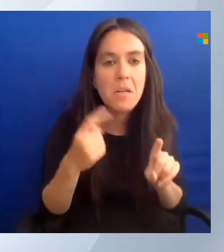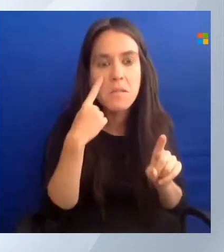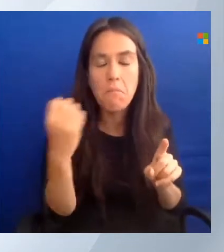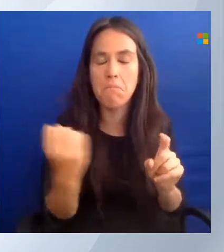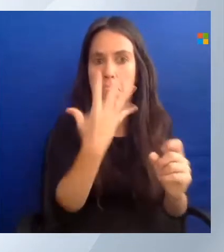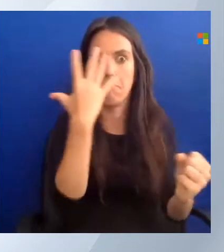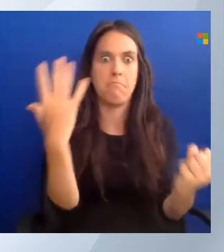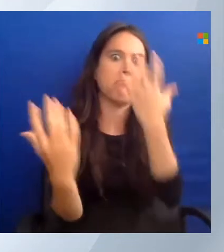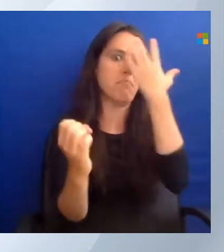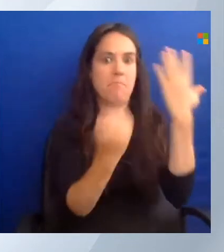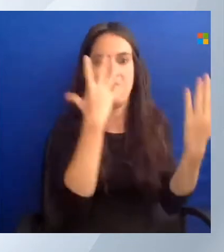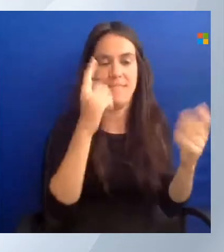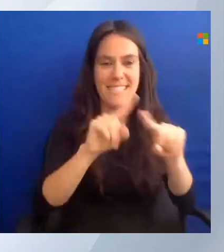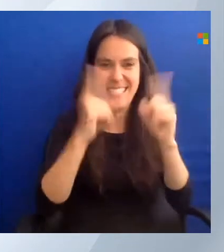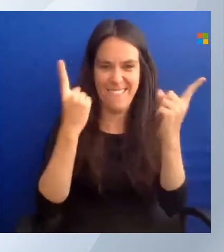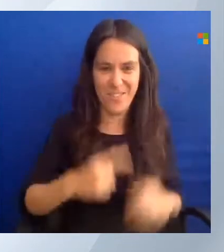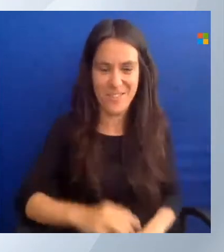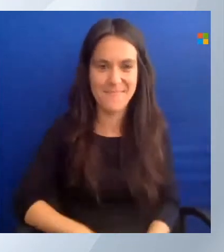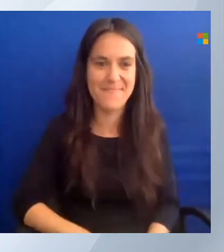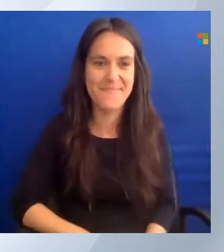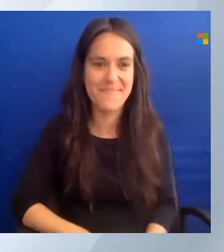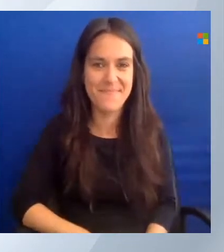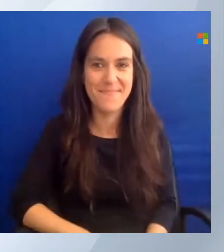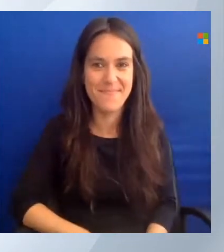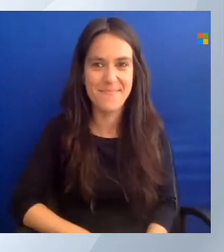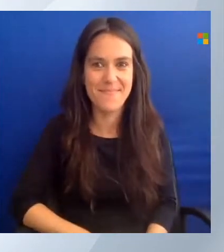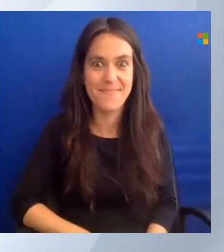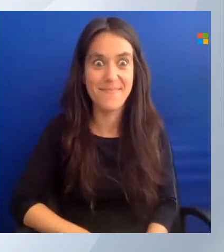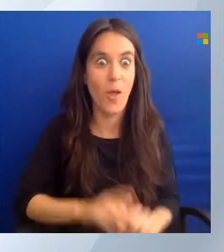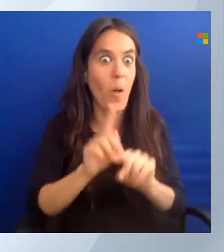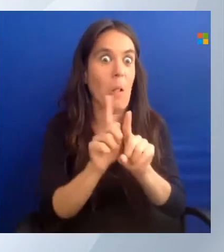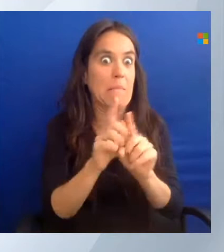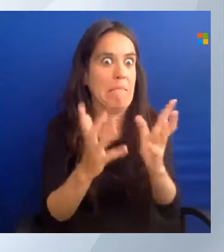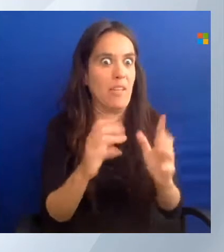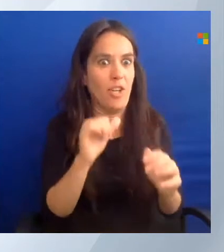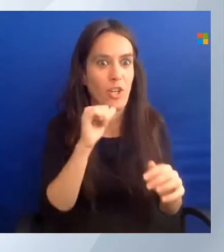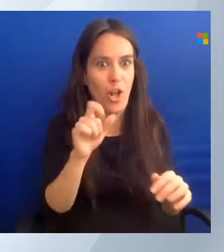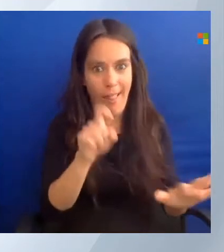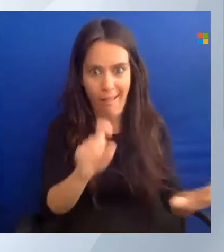need to mention that. Don't play around too much in production. Do this in a dev environment.